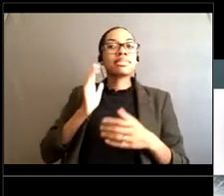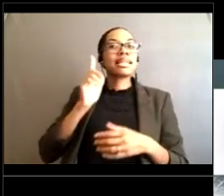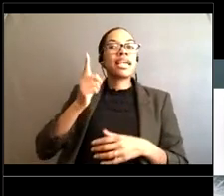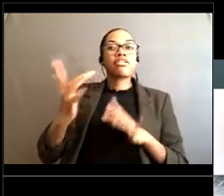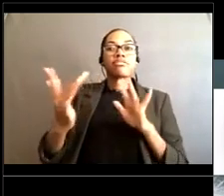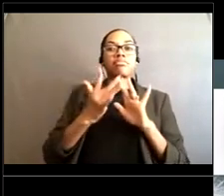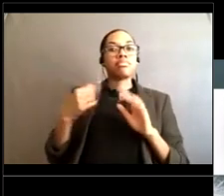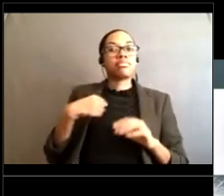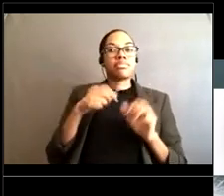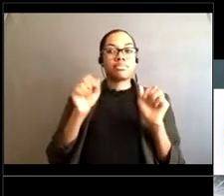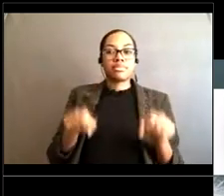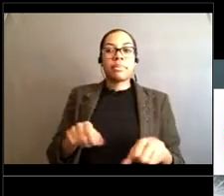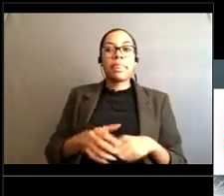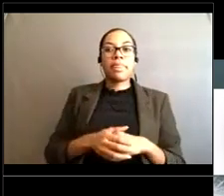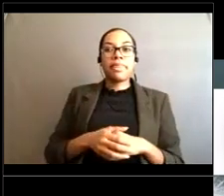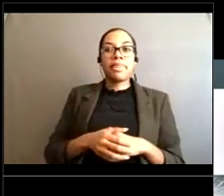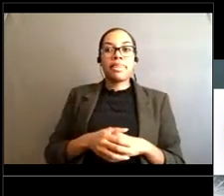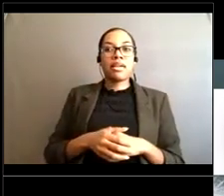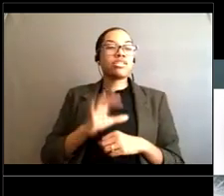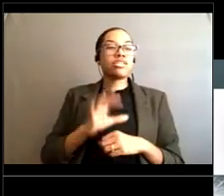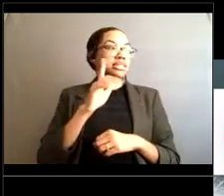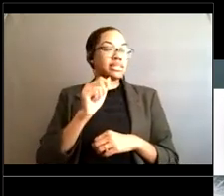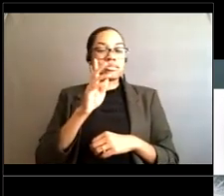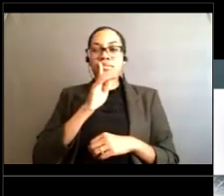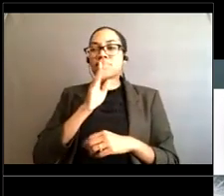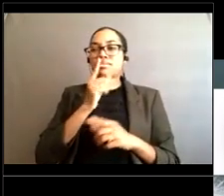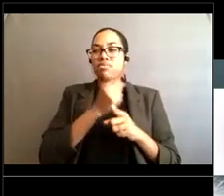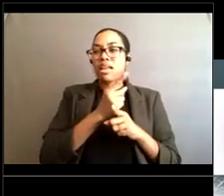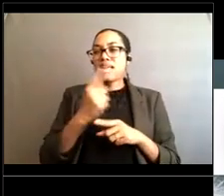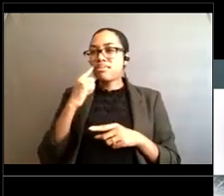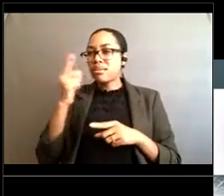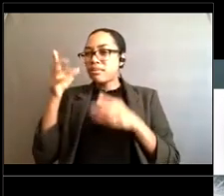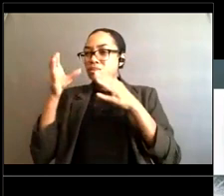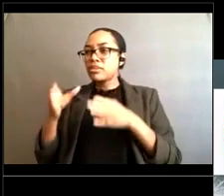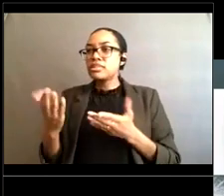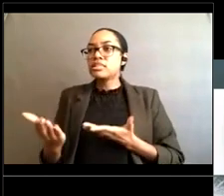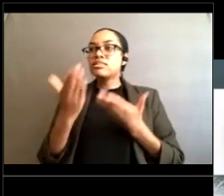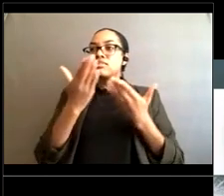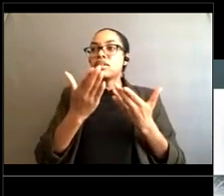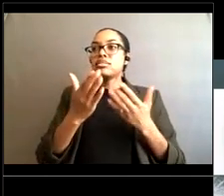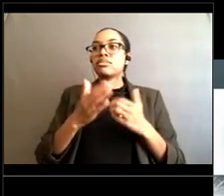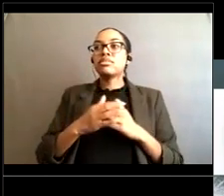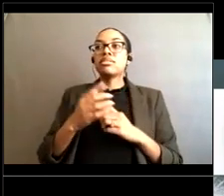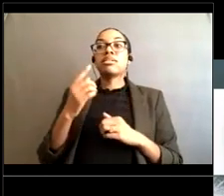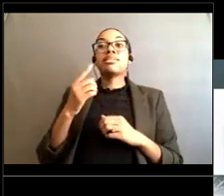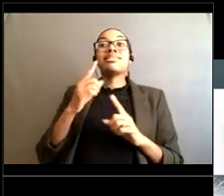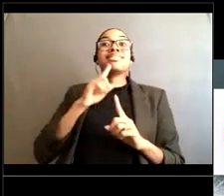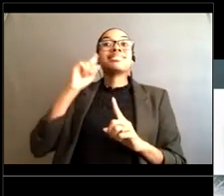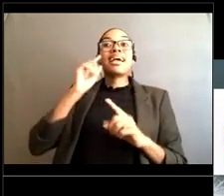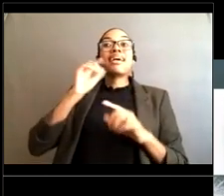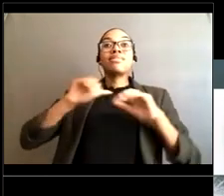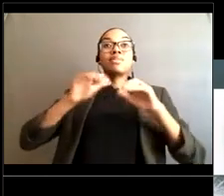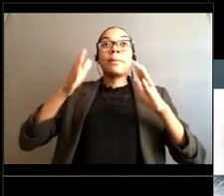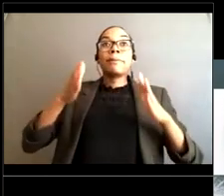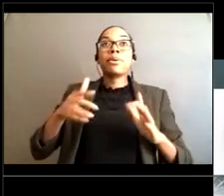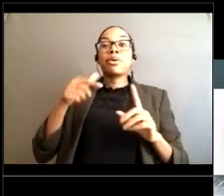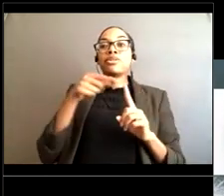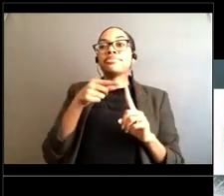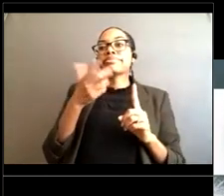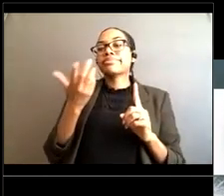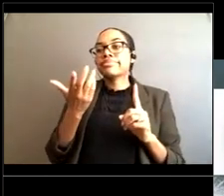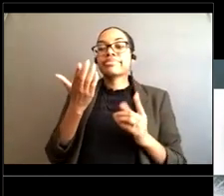And I think the the person's sort of question or maybe even a suggestion is for for a deaf swimmer Um, you know, maybe